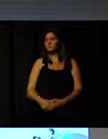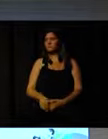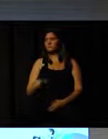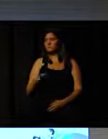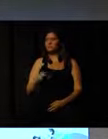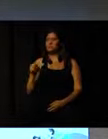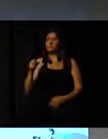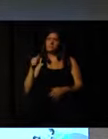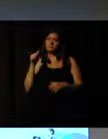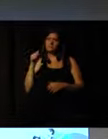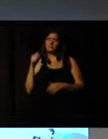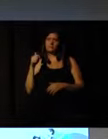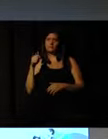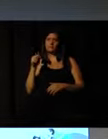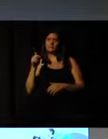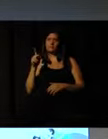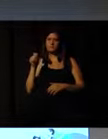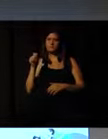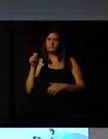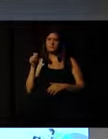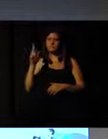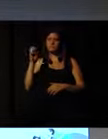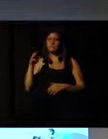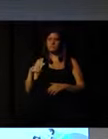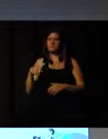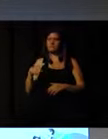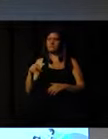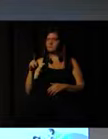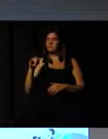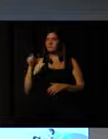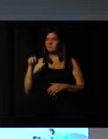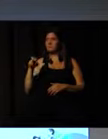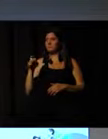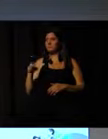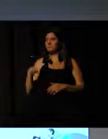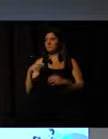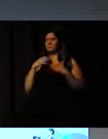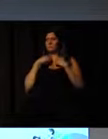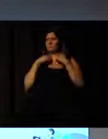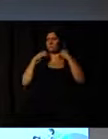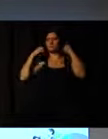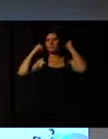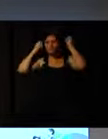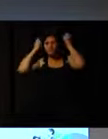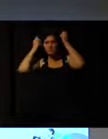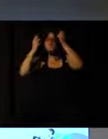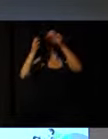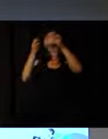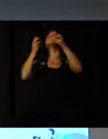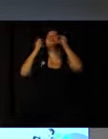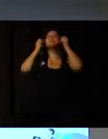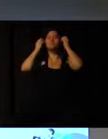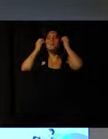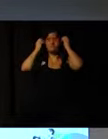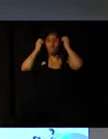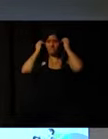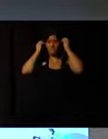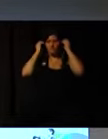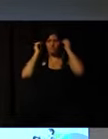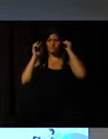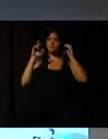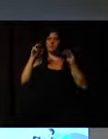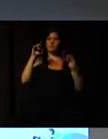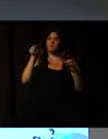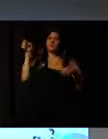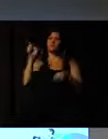here in Brazil. Now I pass the floor to Karen Kiwen from Girls' Sports Program, United Kingdom.